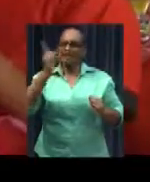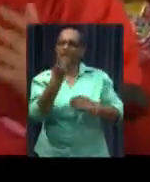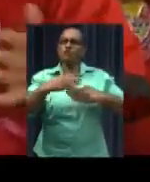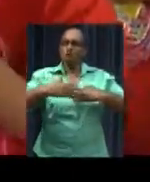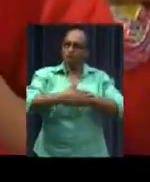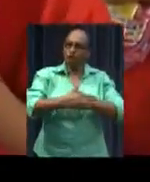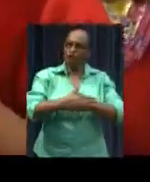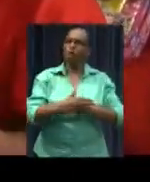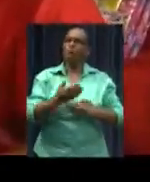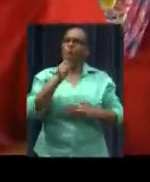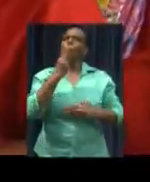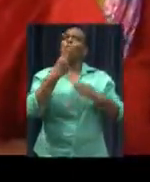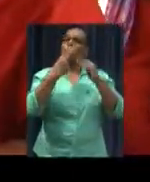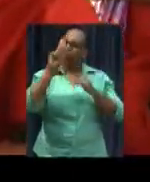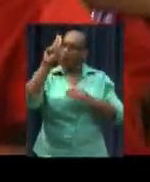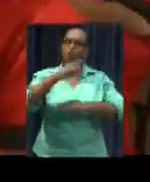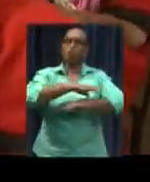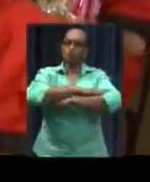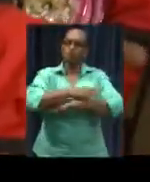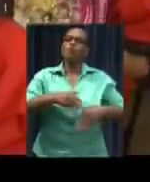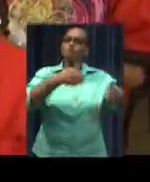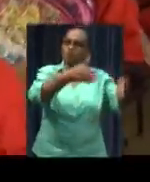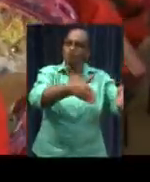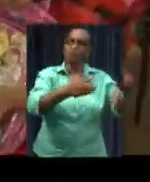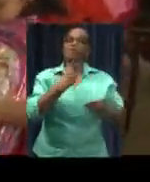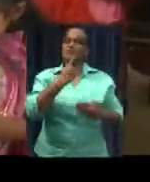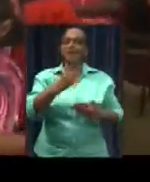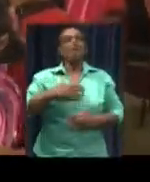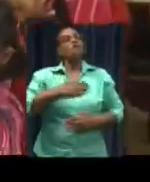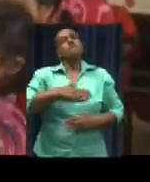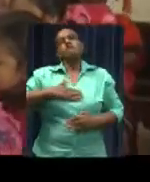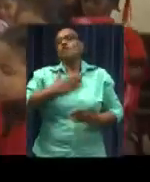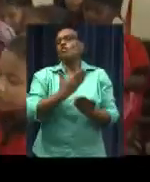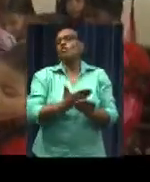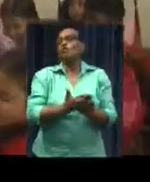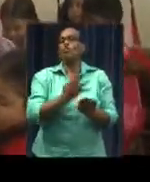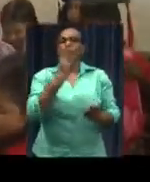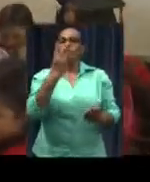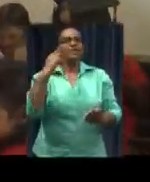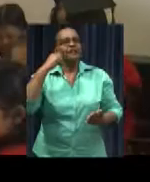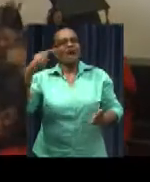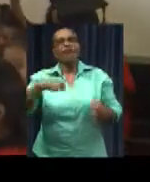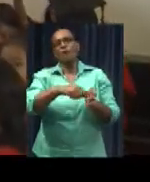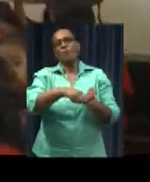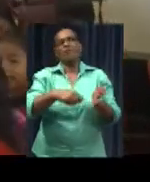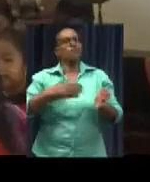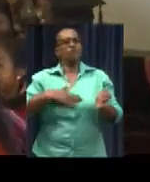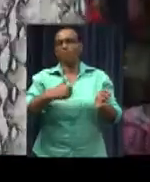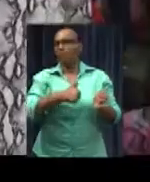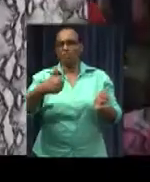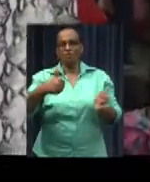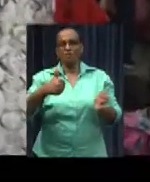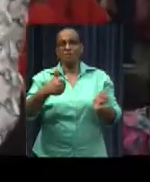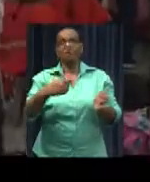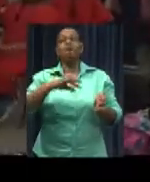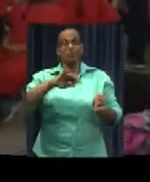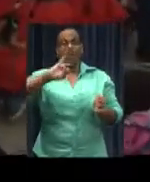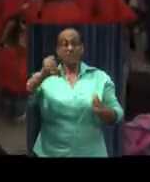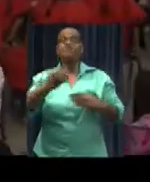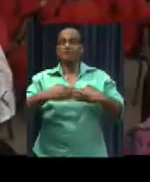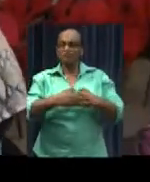First Lady had promised last year that she would visit the school. She says that she has a good feeling about the four-day project.